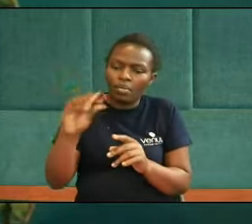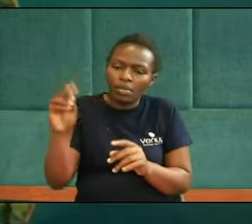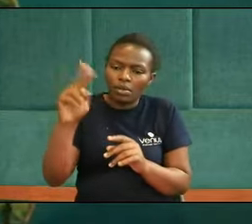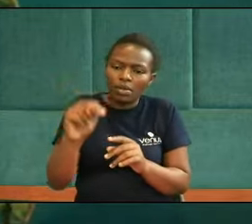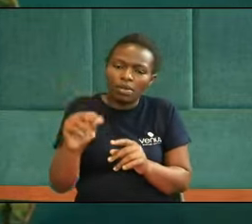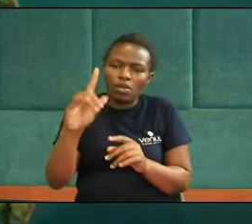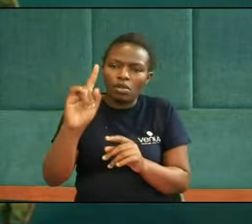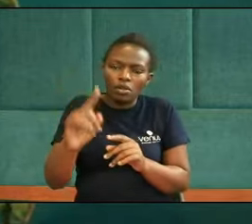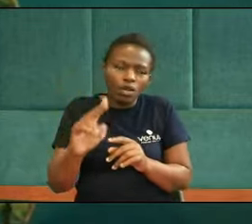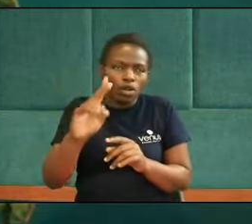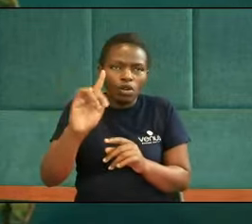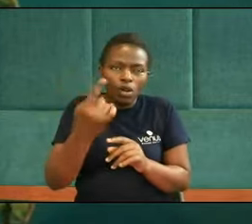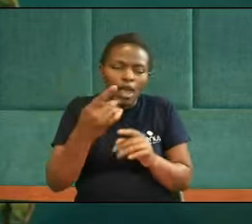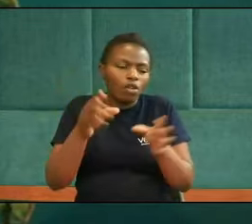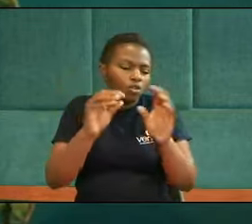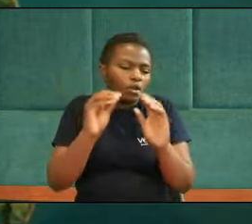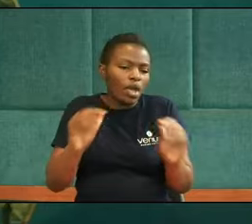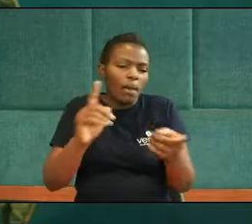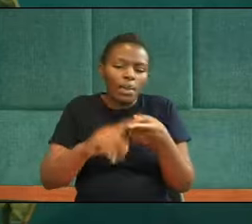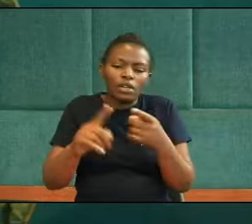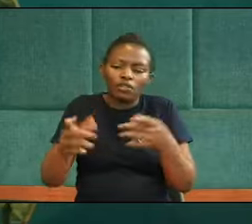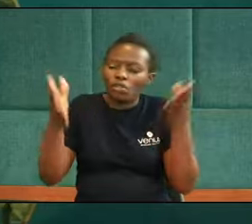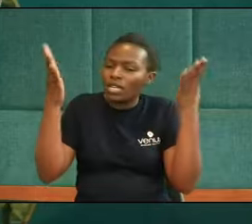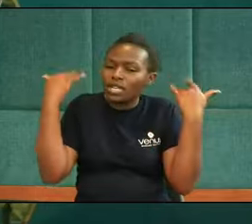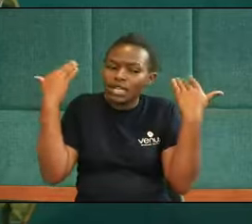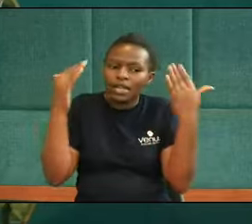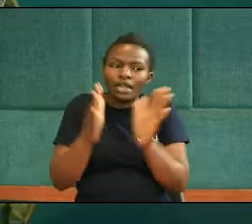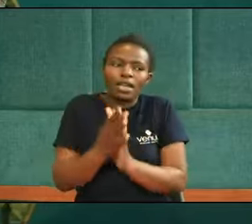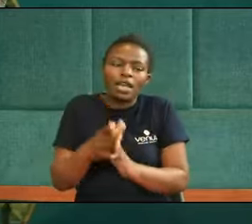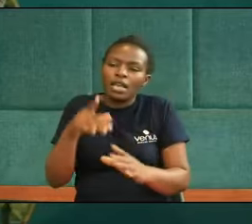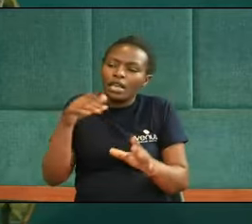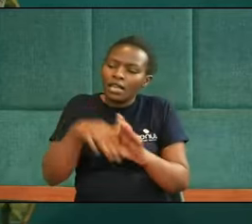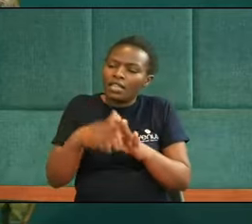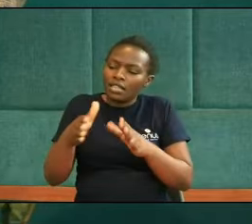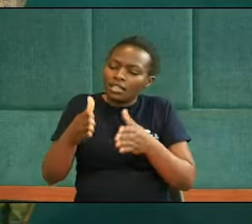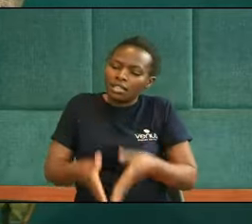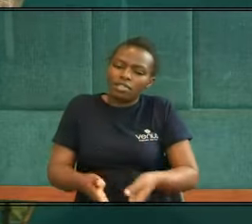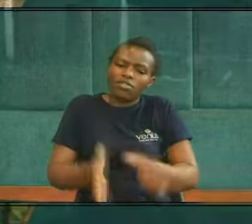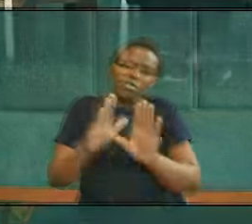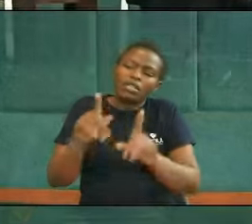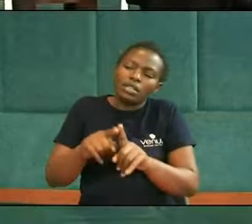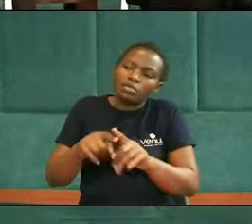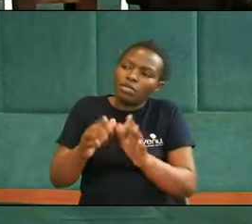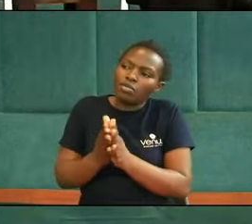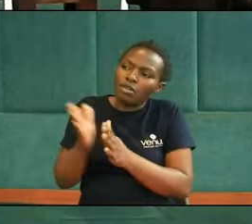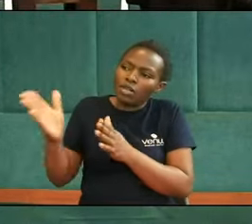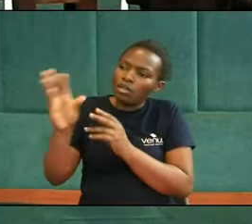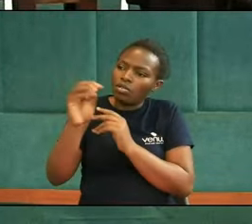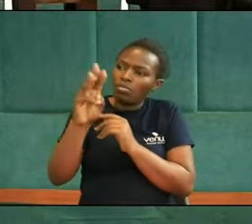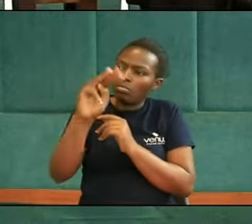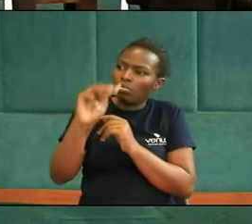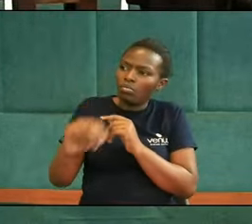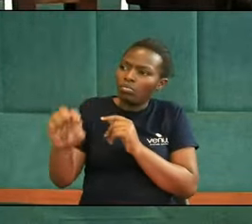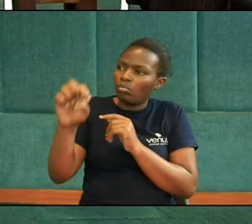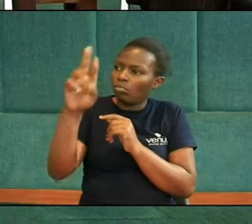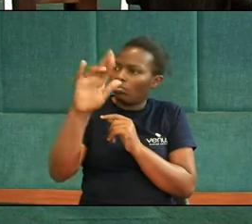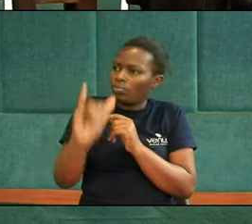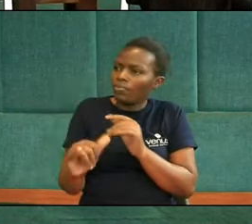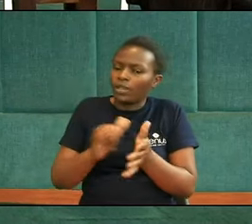For eternity Right And in that regard I just like Omwari here To read for us The key text